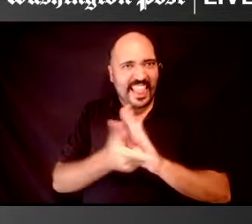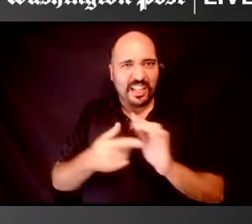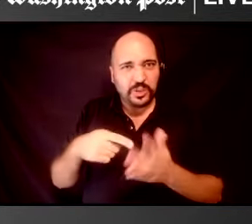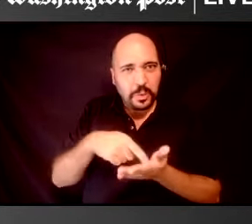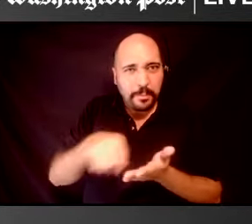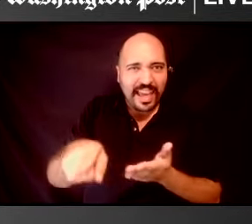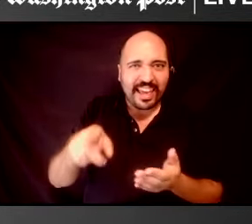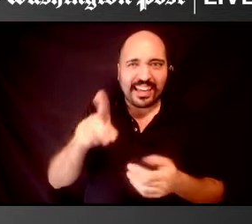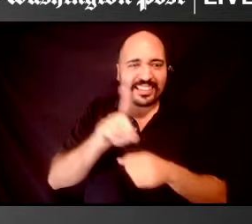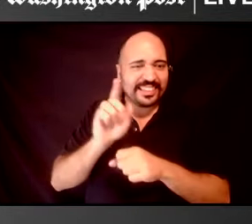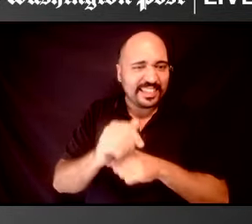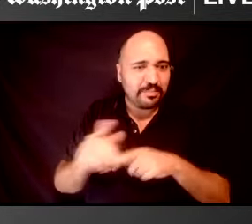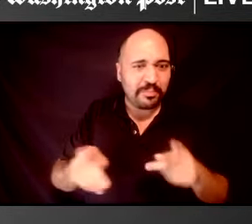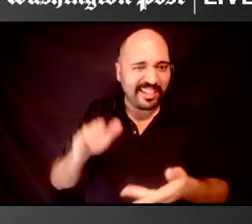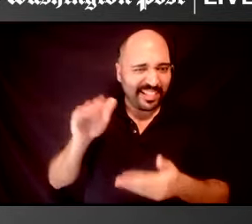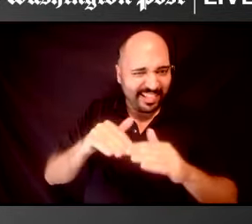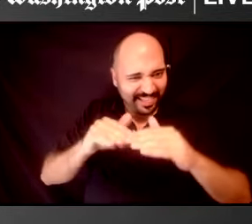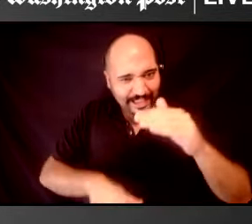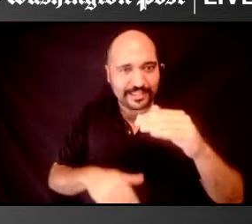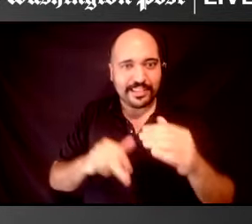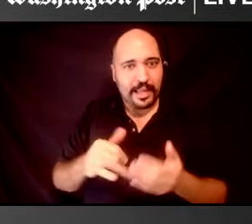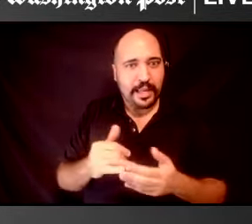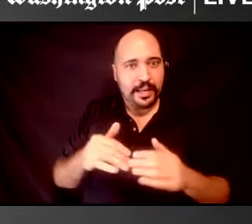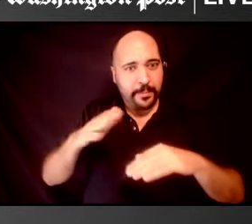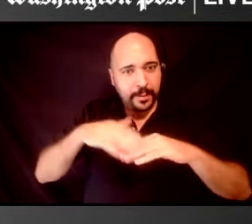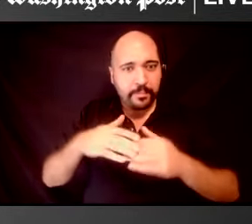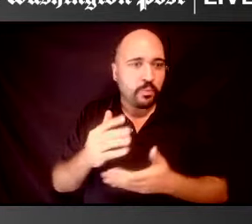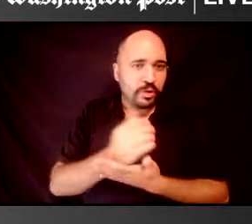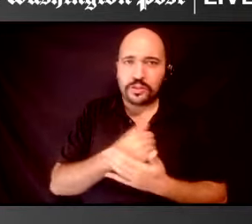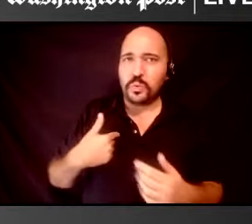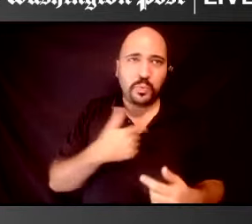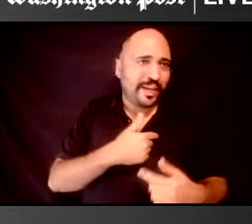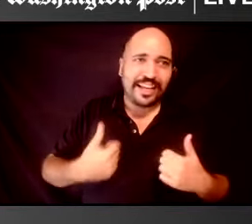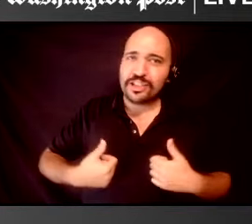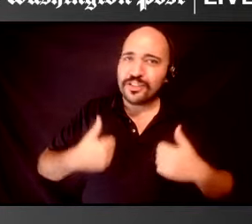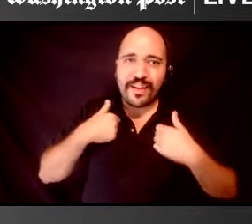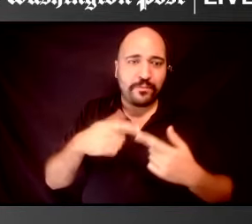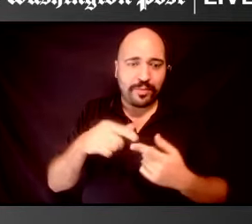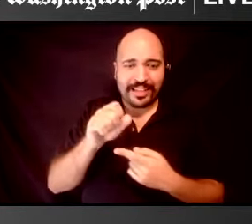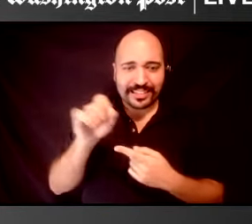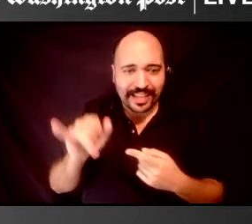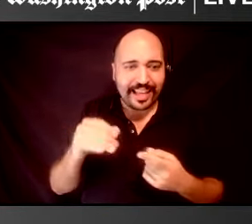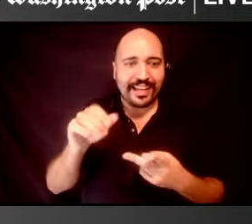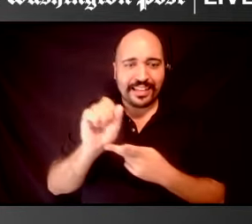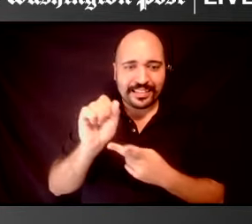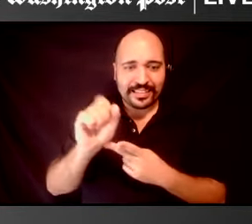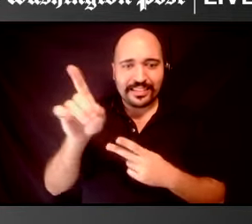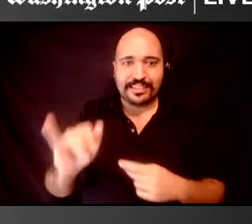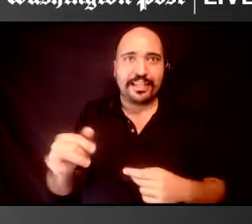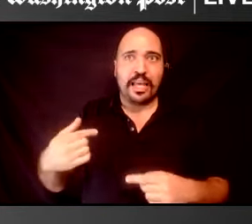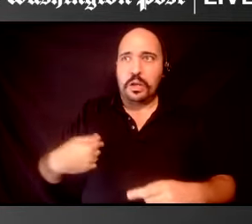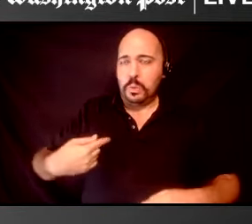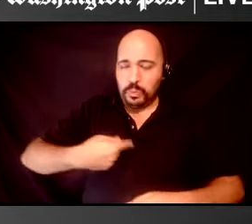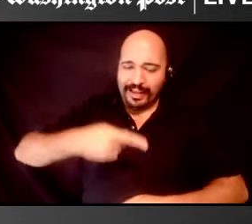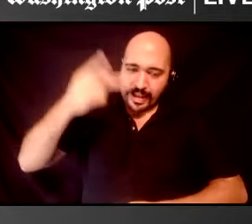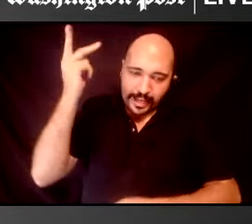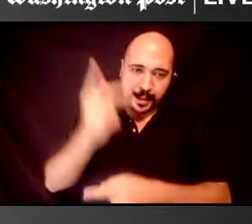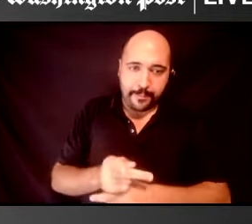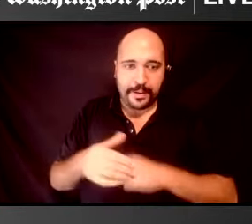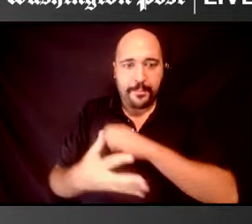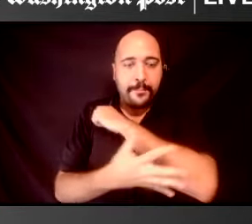You know, we can't survive off of SSI or SSDI. We are kept in poverty and that is